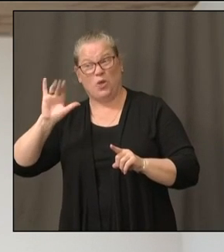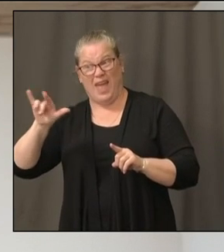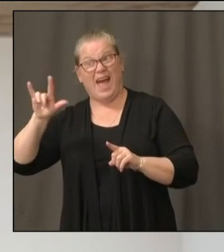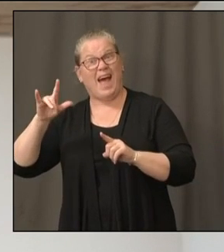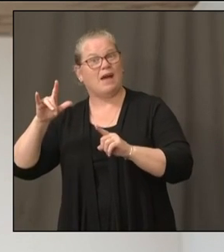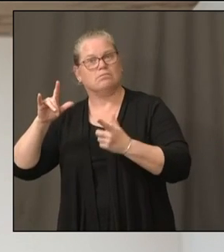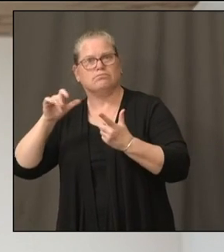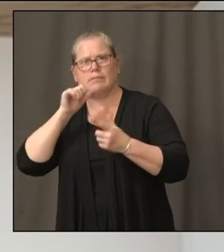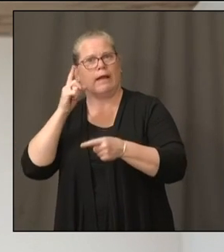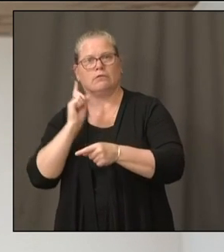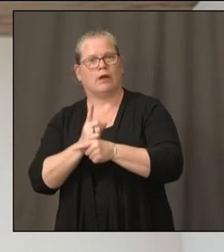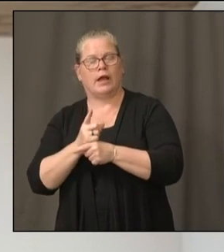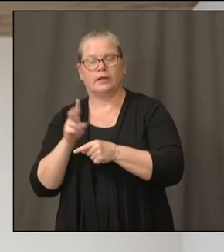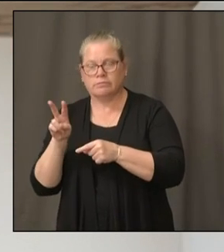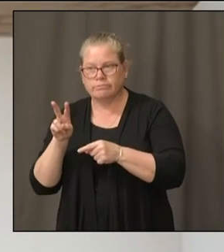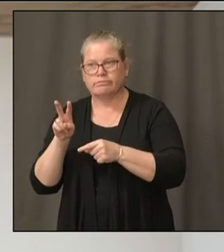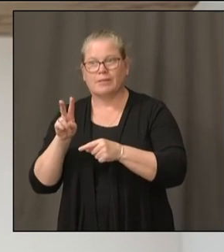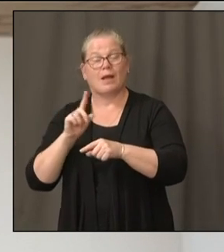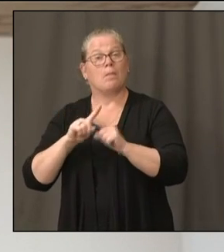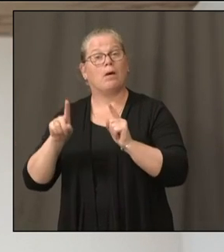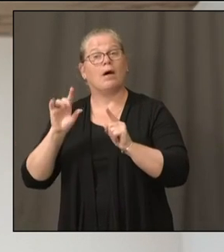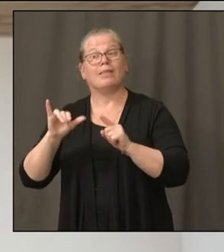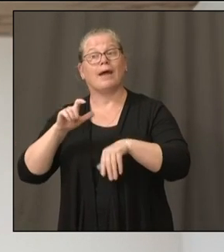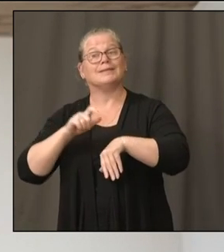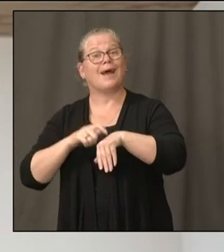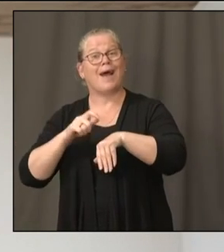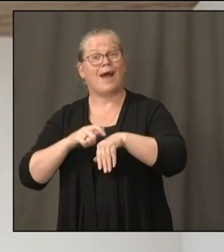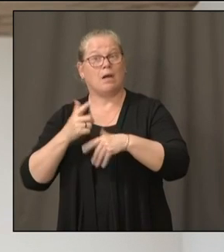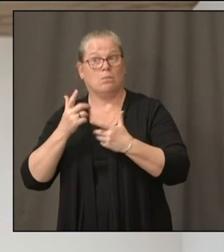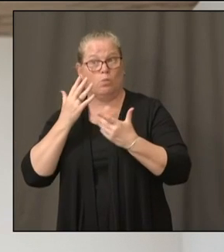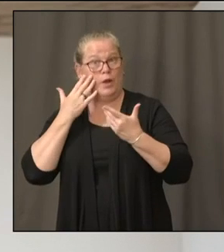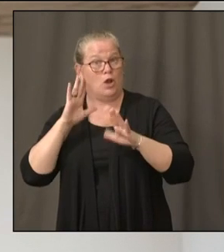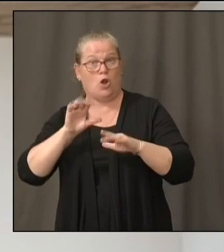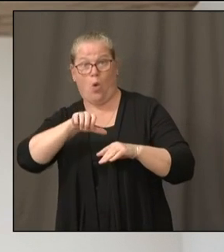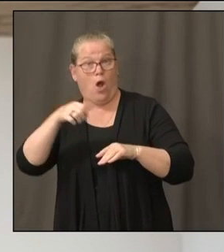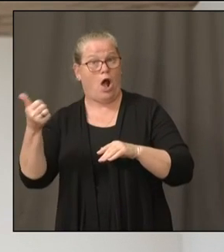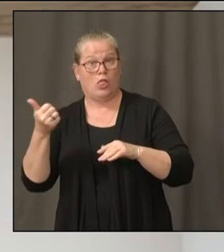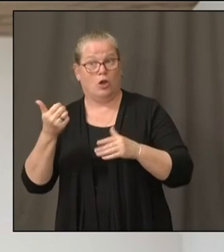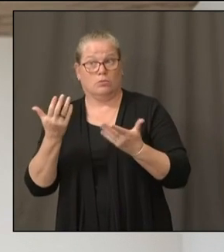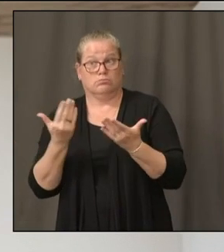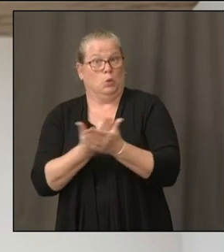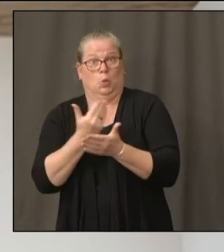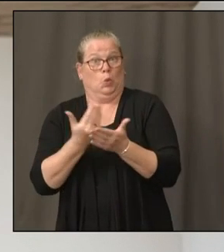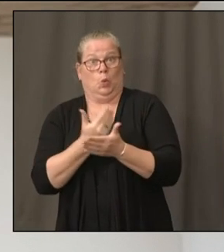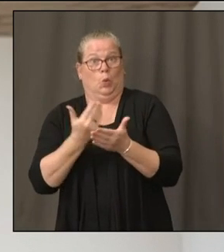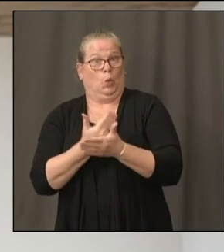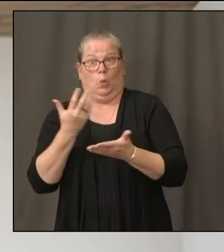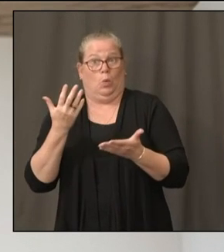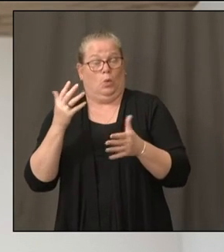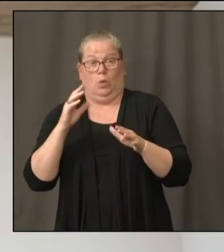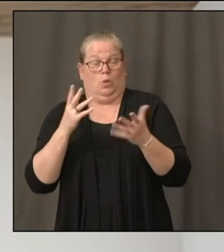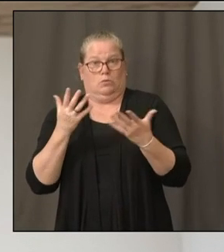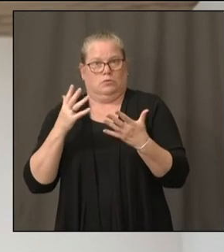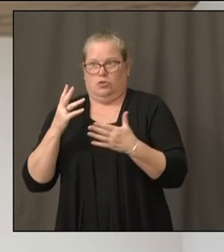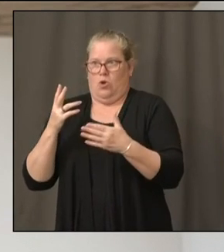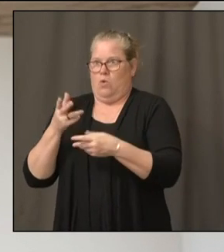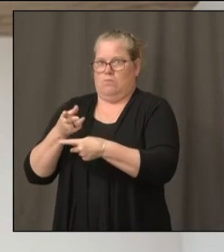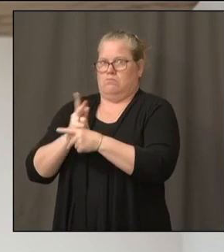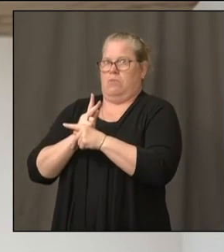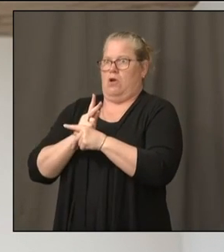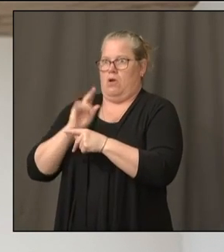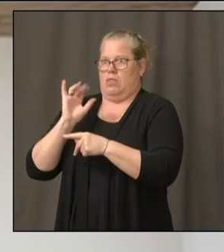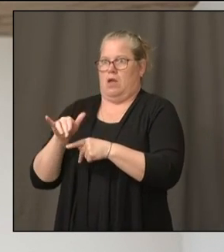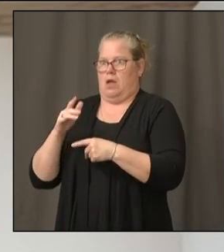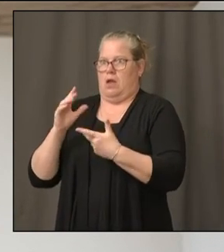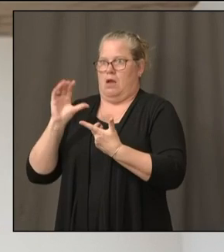only one we had, however, to judge by. So in answer to your question, right now we're assuming 10 to